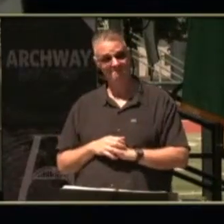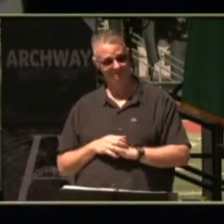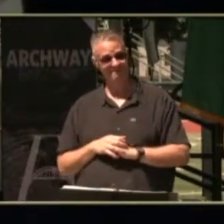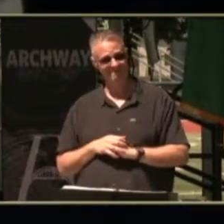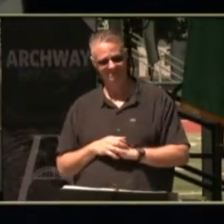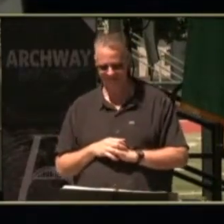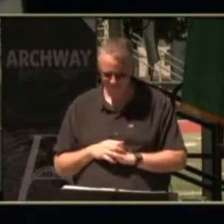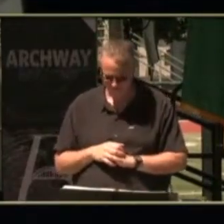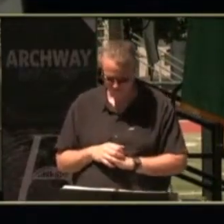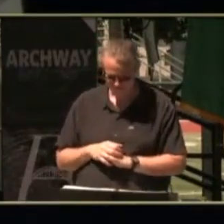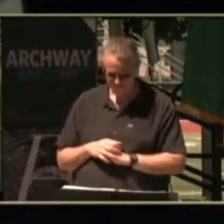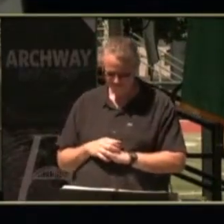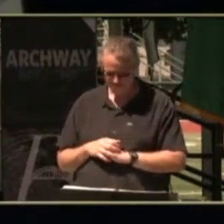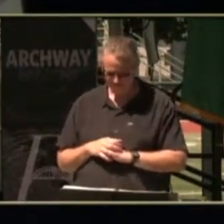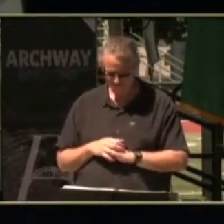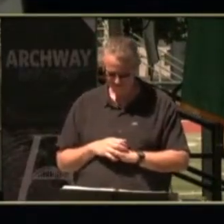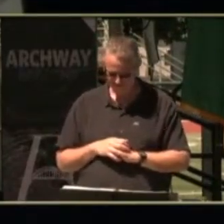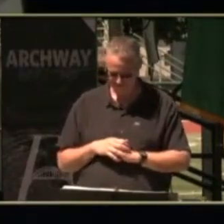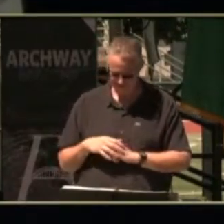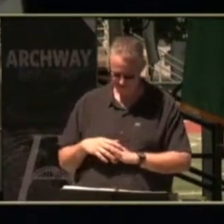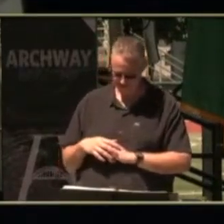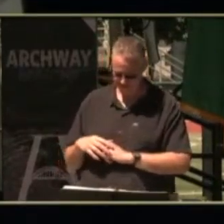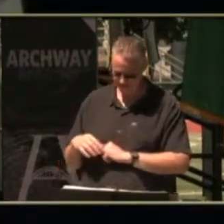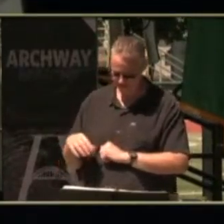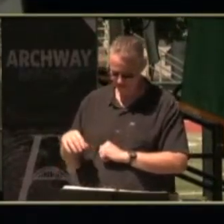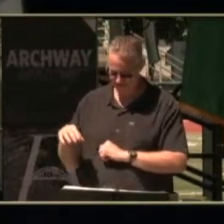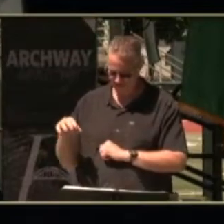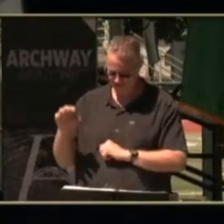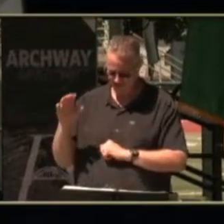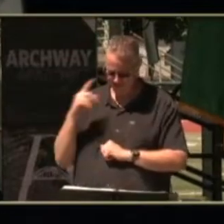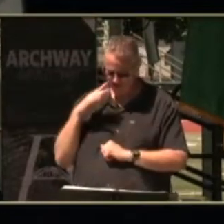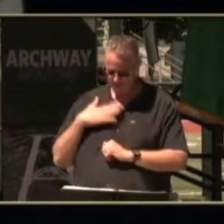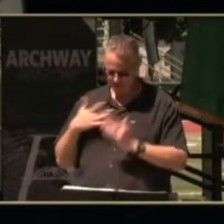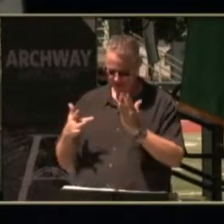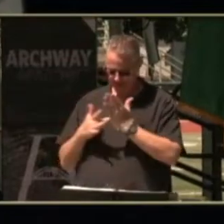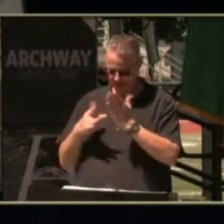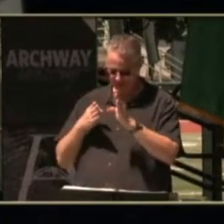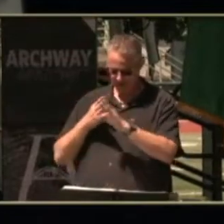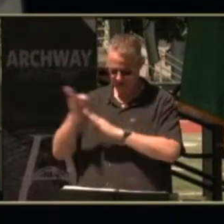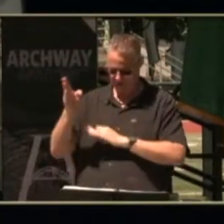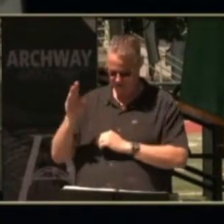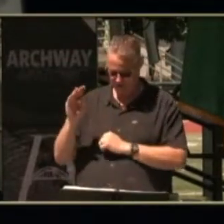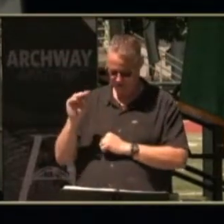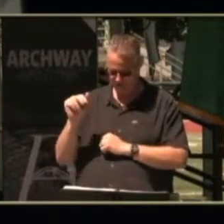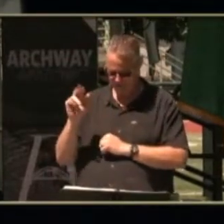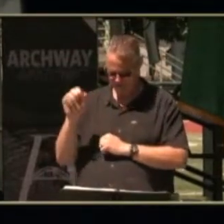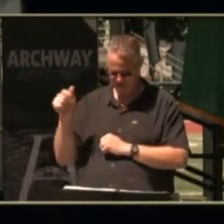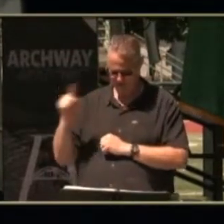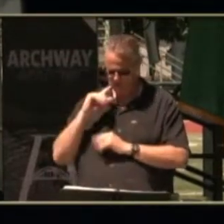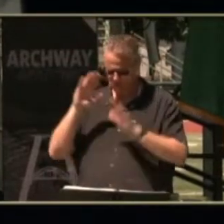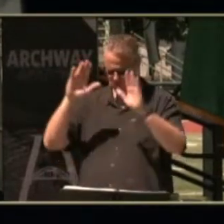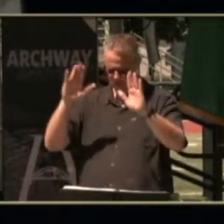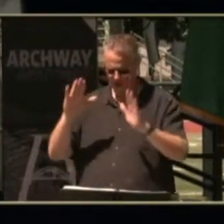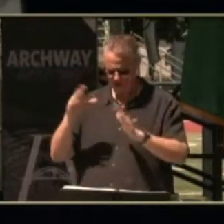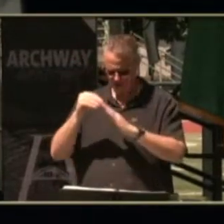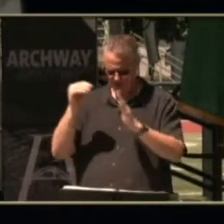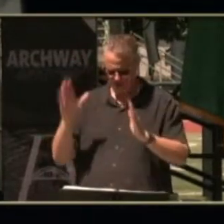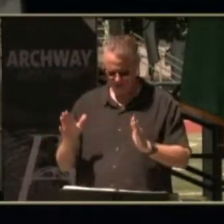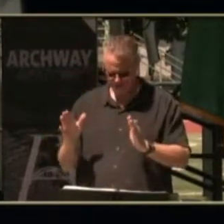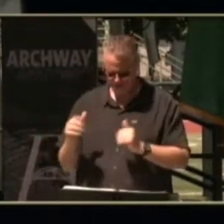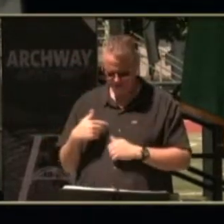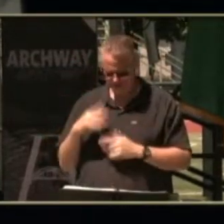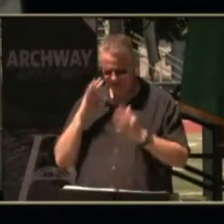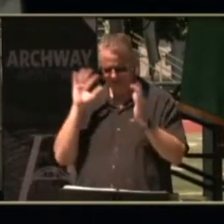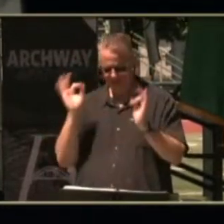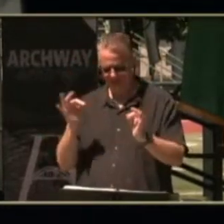i have had marius stokes last semester in my technology and career choices class he's a great student in person i